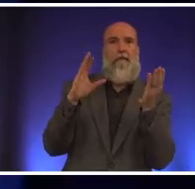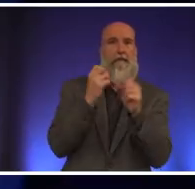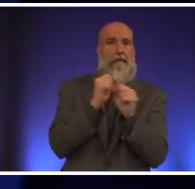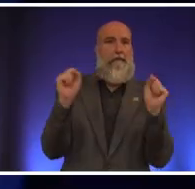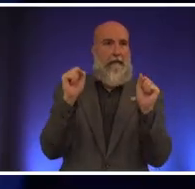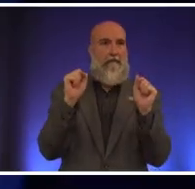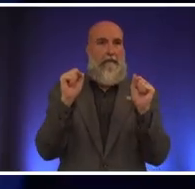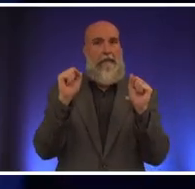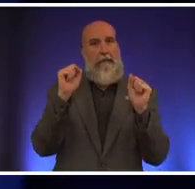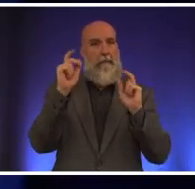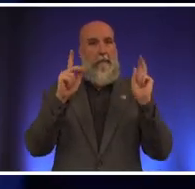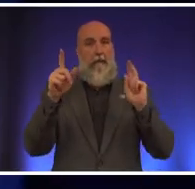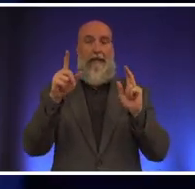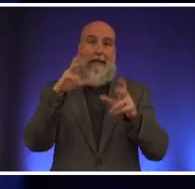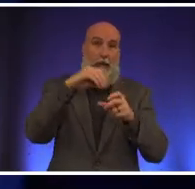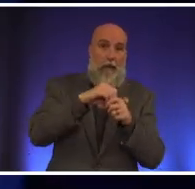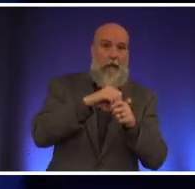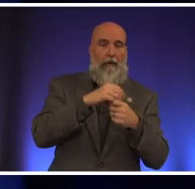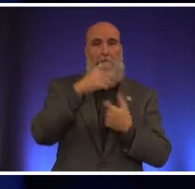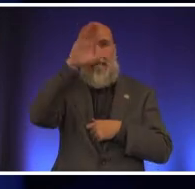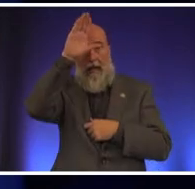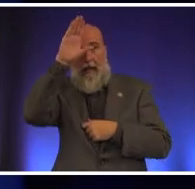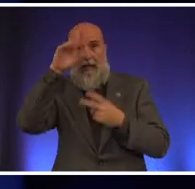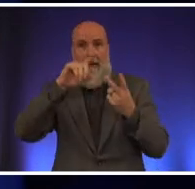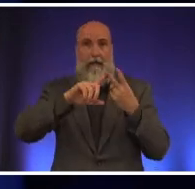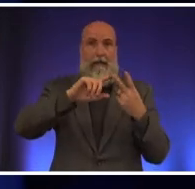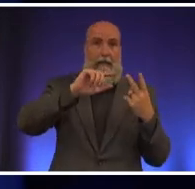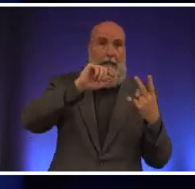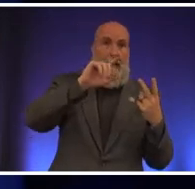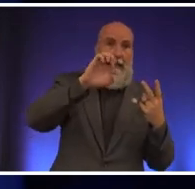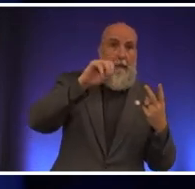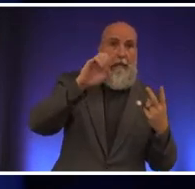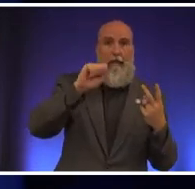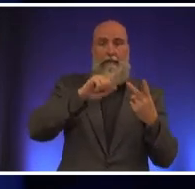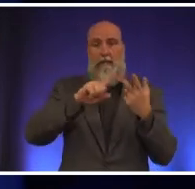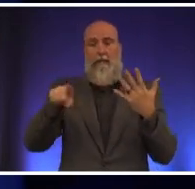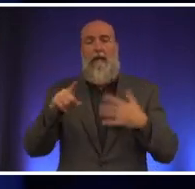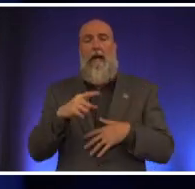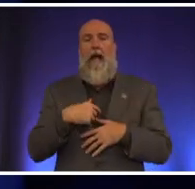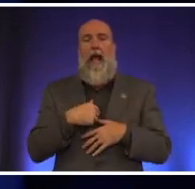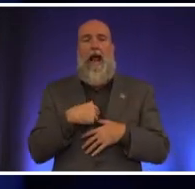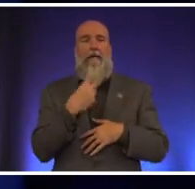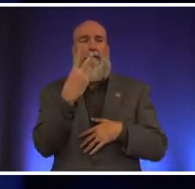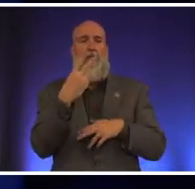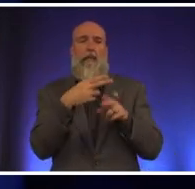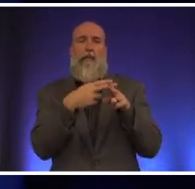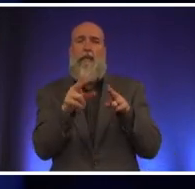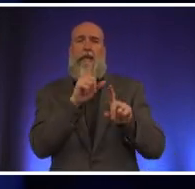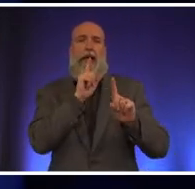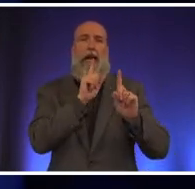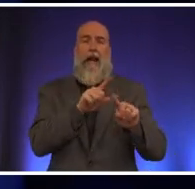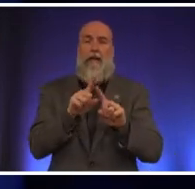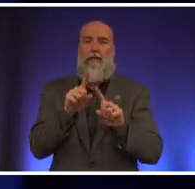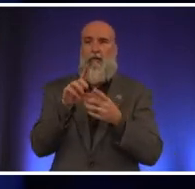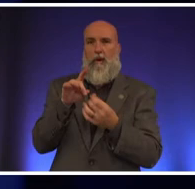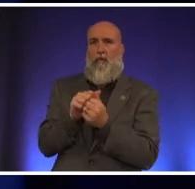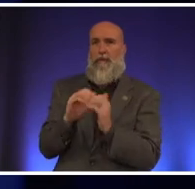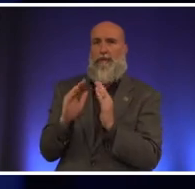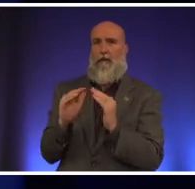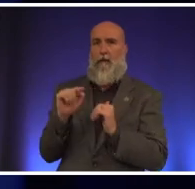in this race including fire and the ems associations and and i'll give two quick answers with regard to downtown